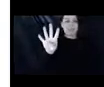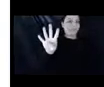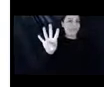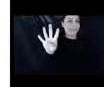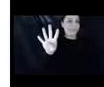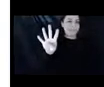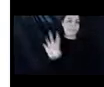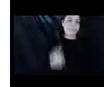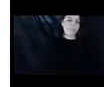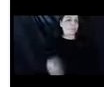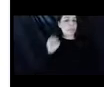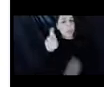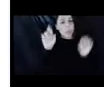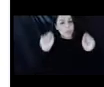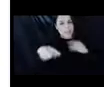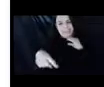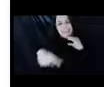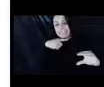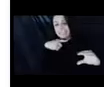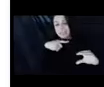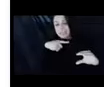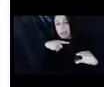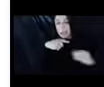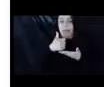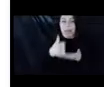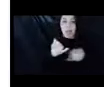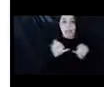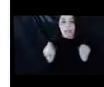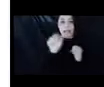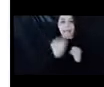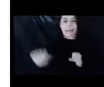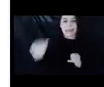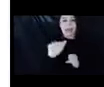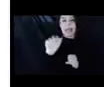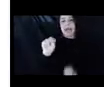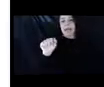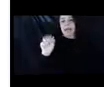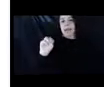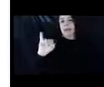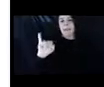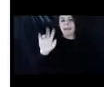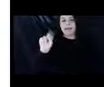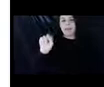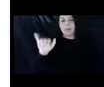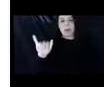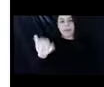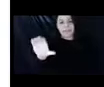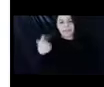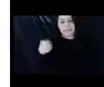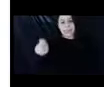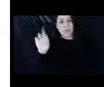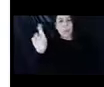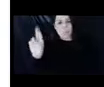Um, or you can email us at helpline at naminyc.org and that's in the chat as well.